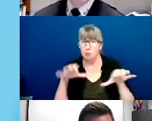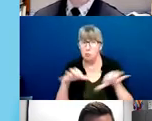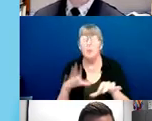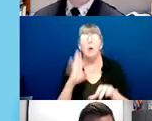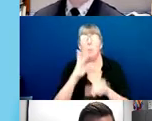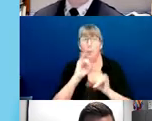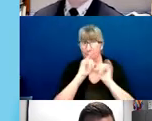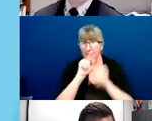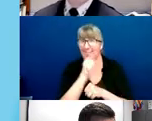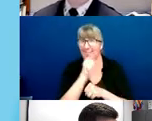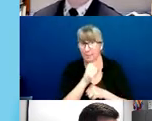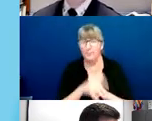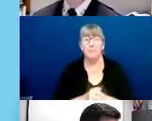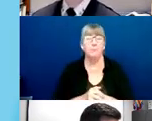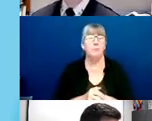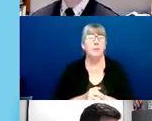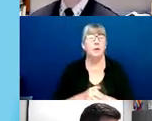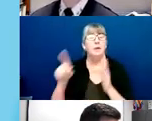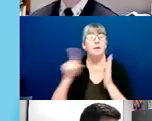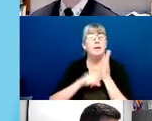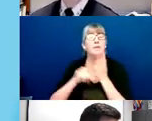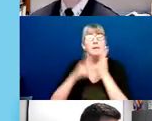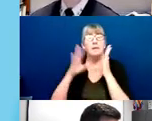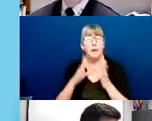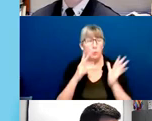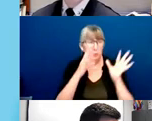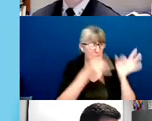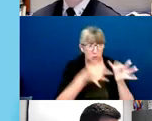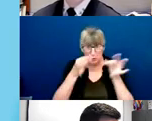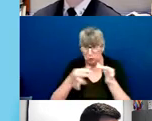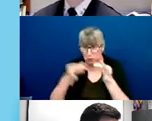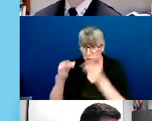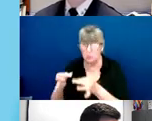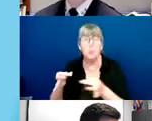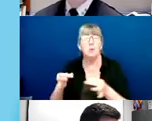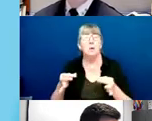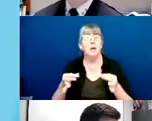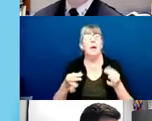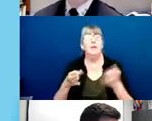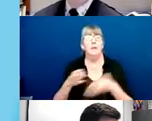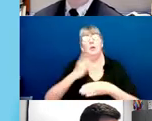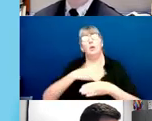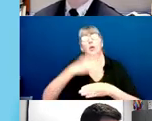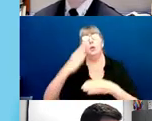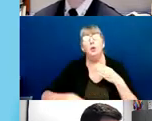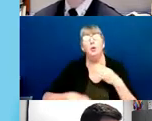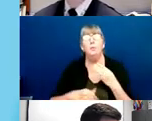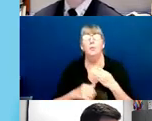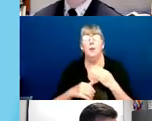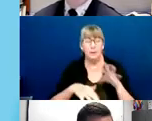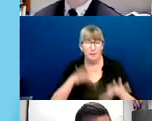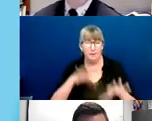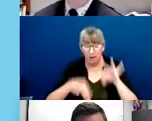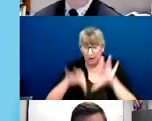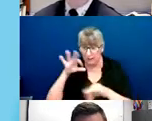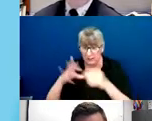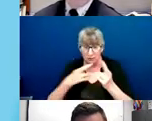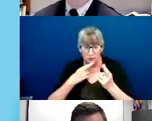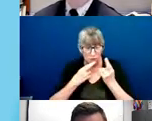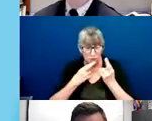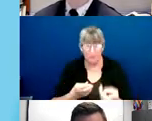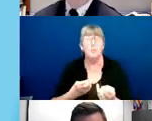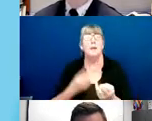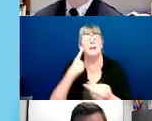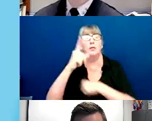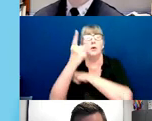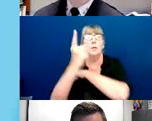makes credibility determinations and concludes their case by making findings and recommendations for a penalty.